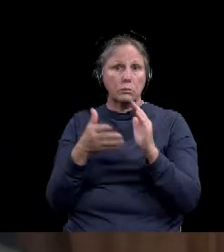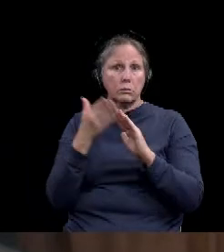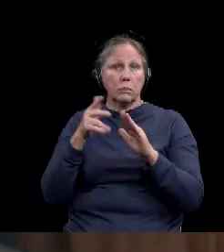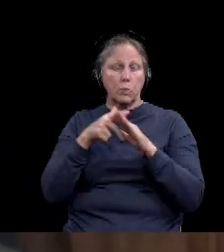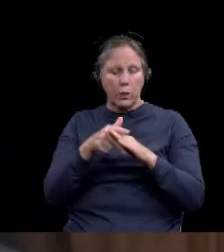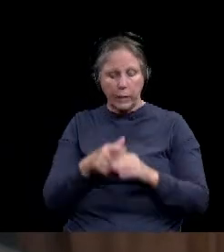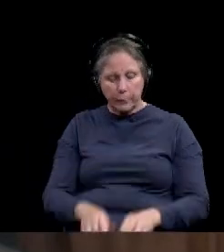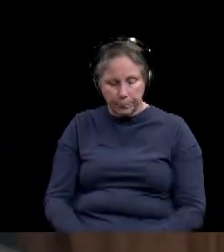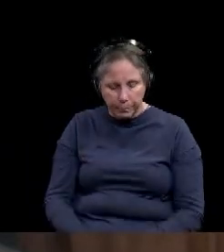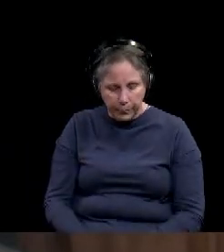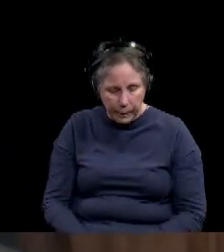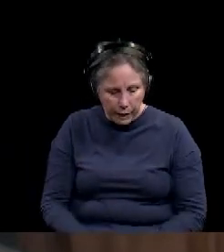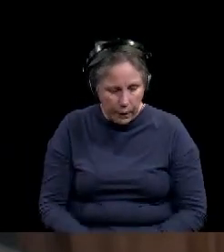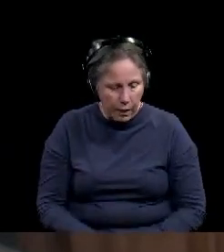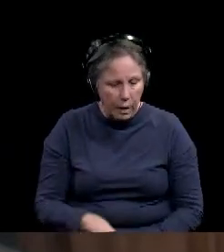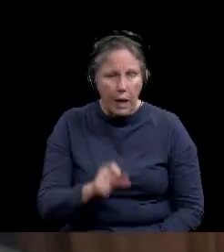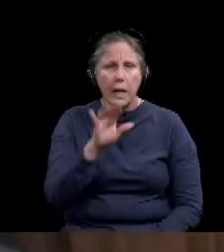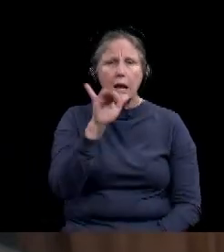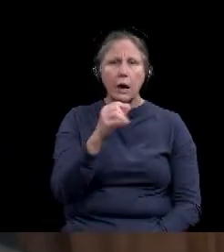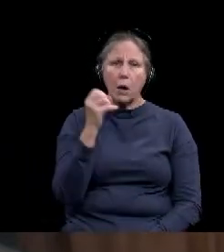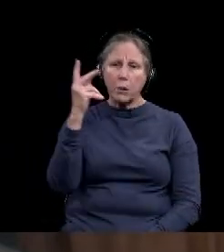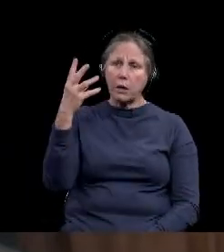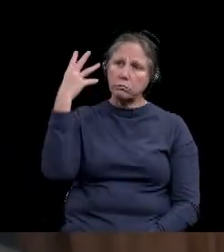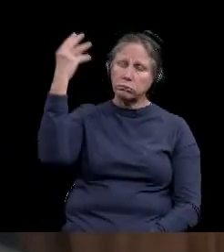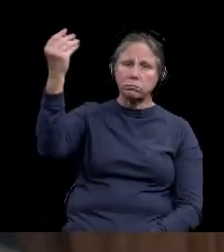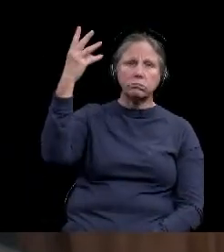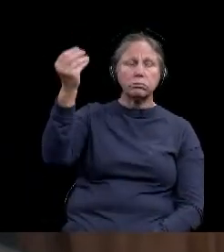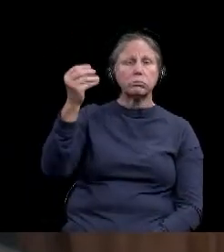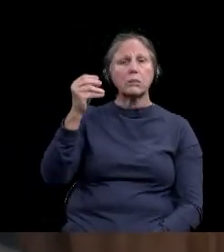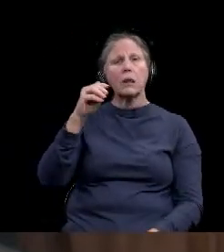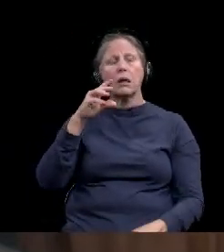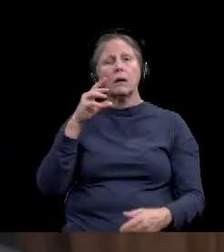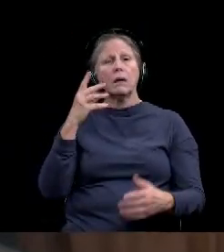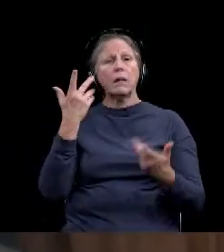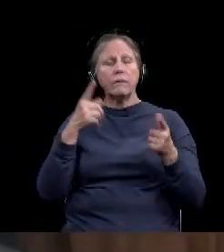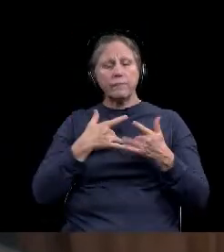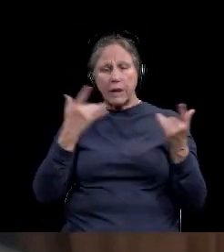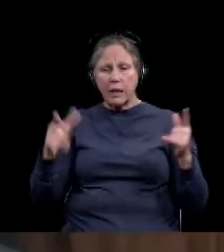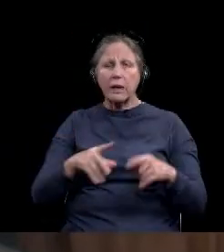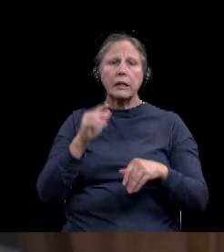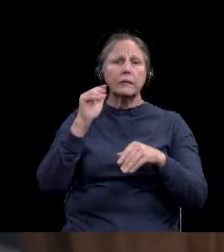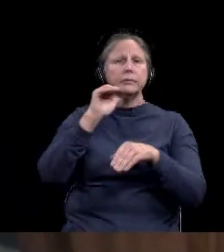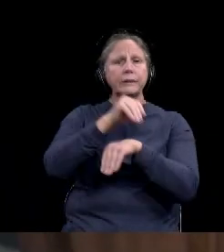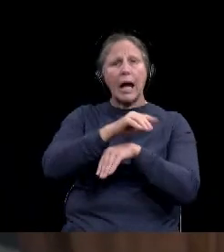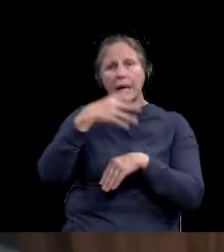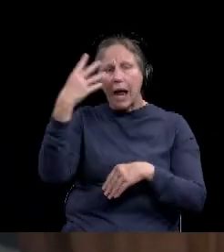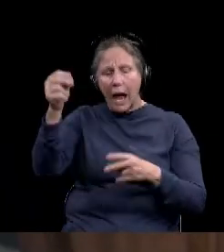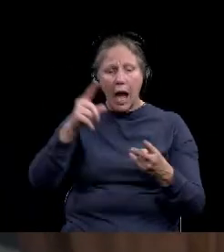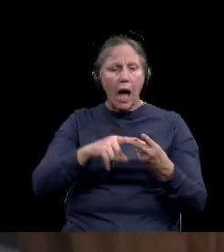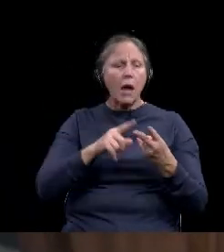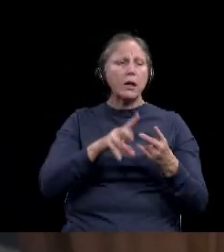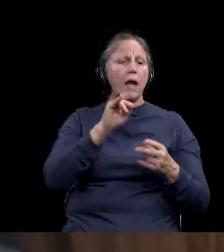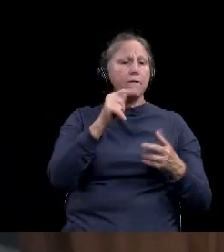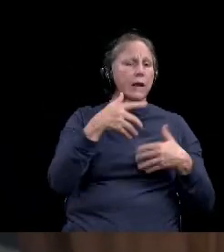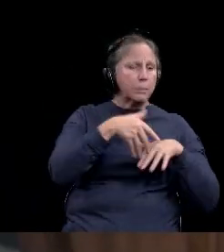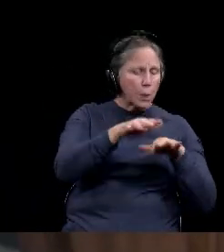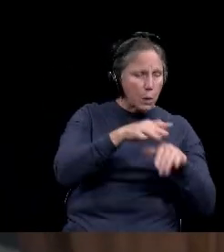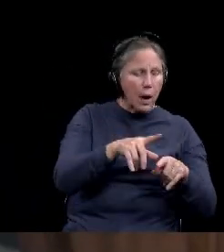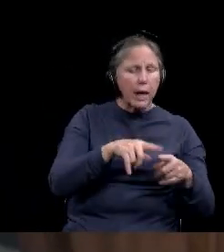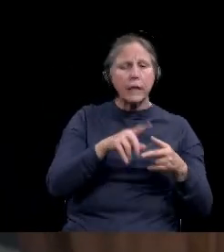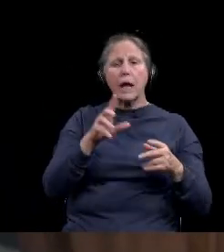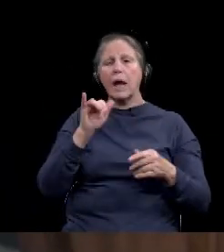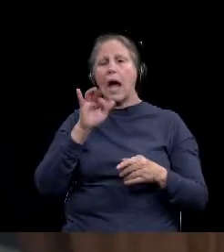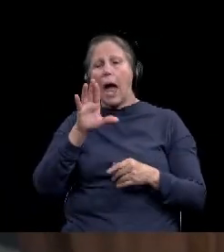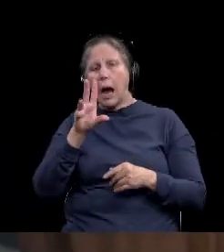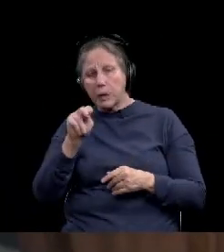Several other fall of outdoor events, like the cultural arts fest and national night out veterans day parade and Ironman competition have all announced